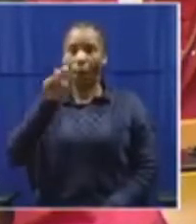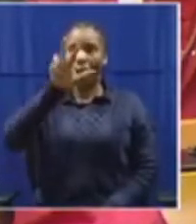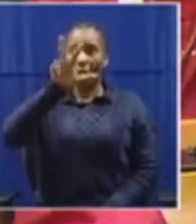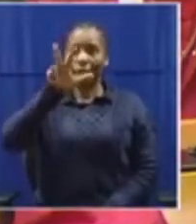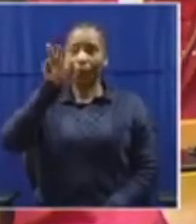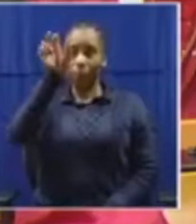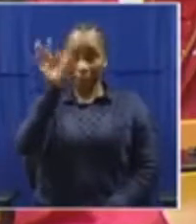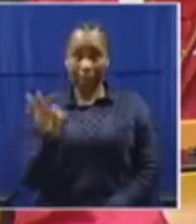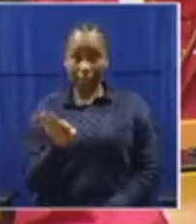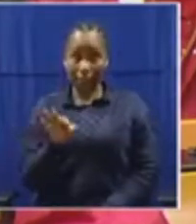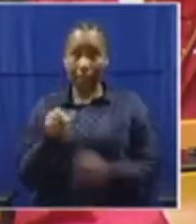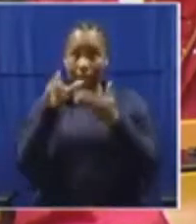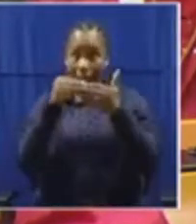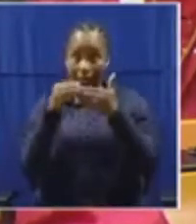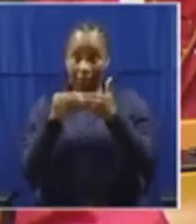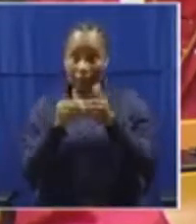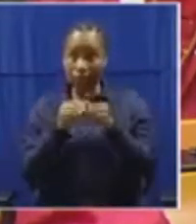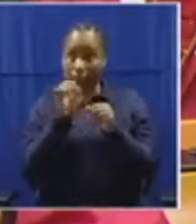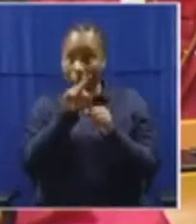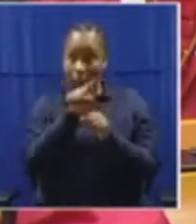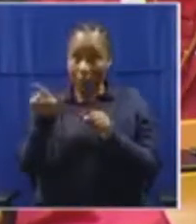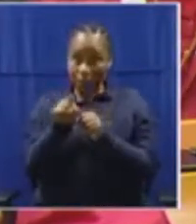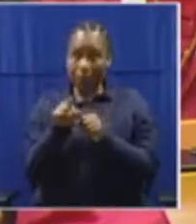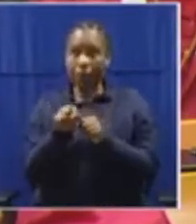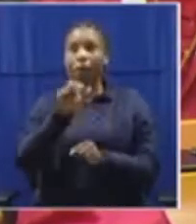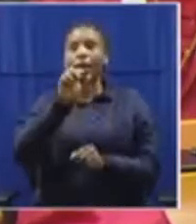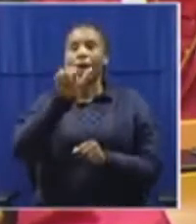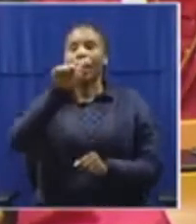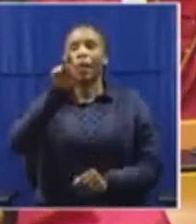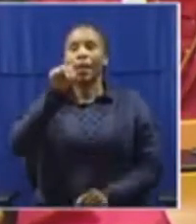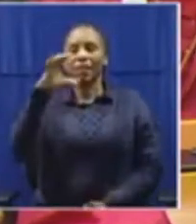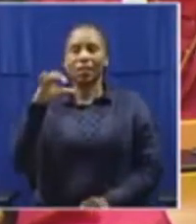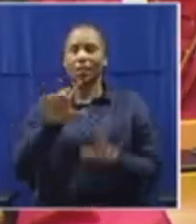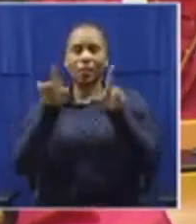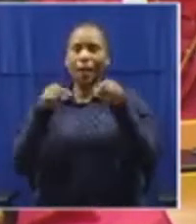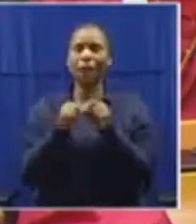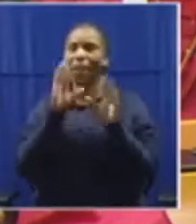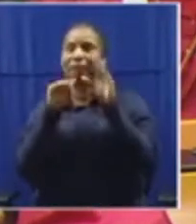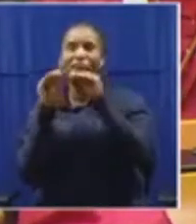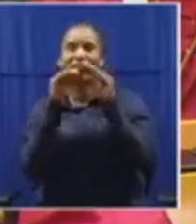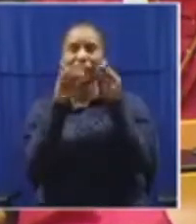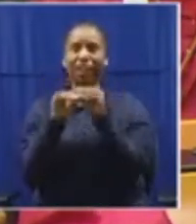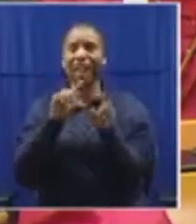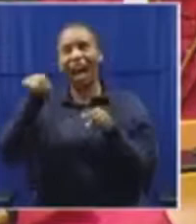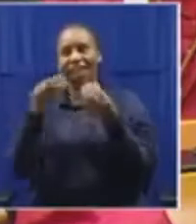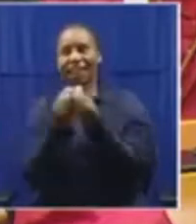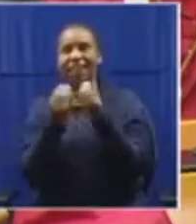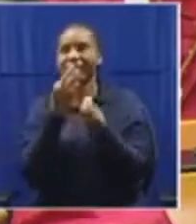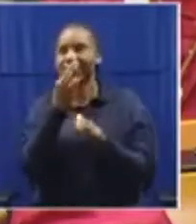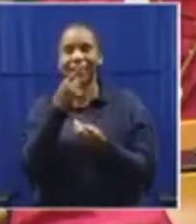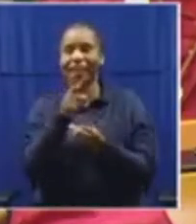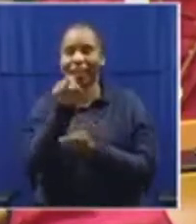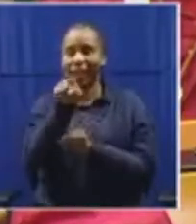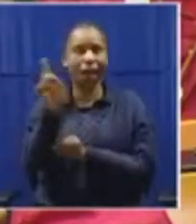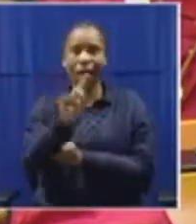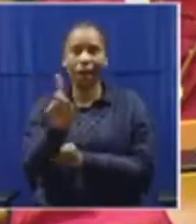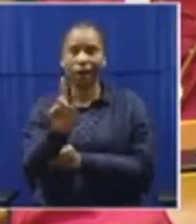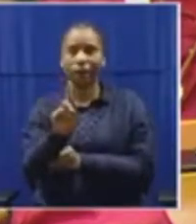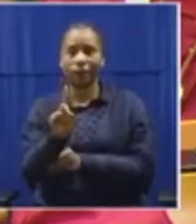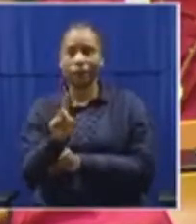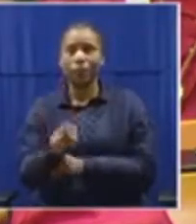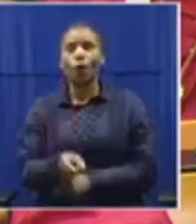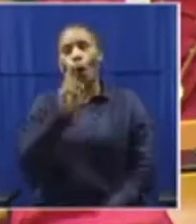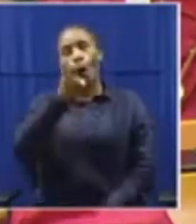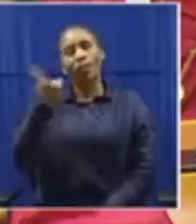ANC members. So they must stop being chatarach and saying other things here. Now, President,